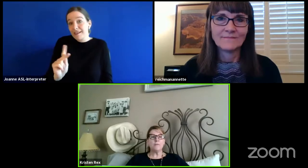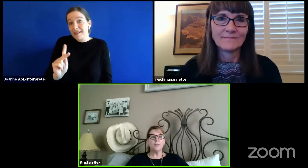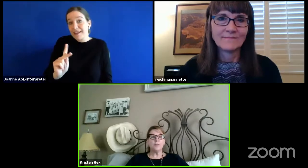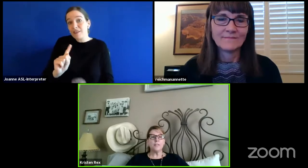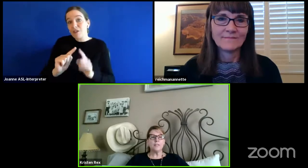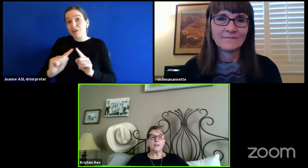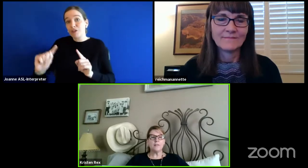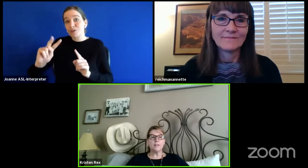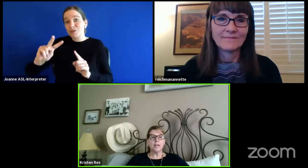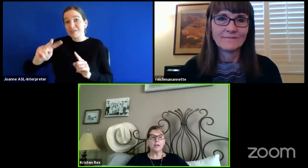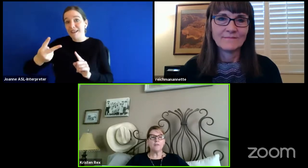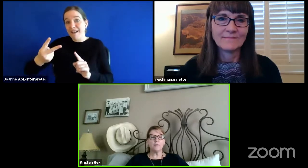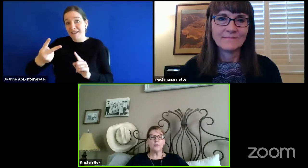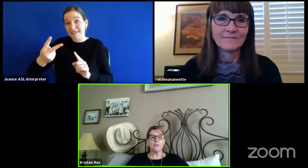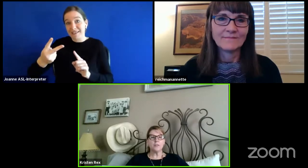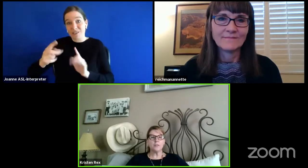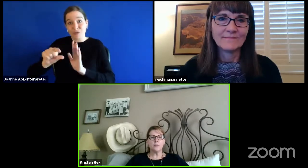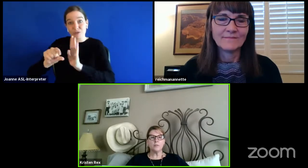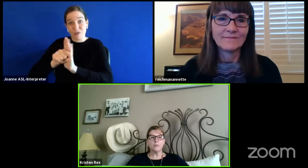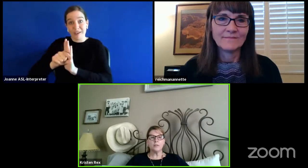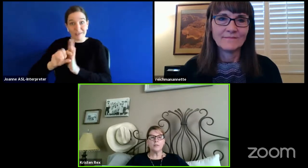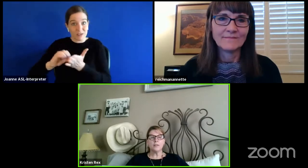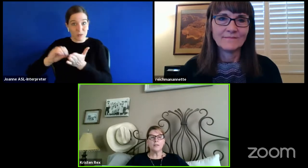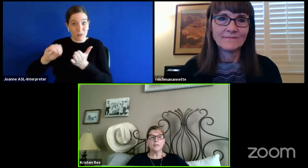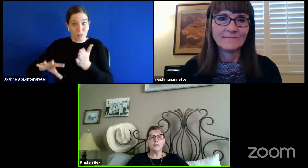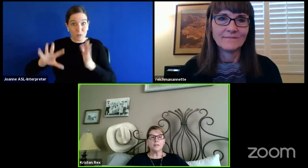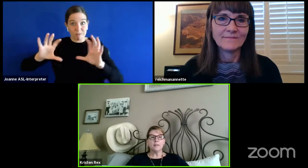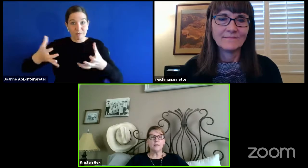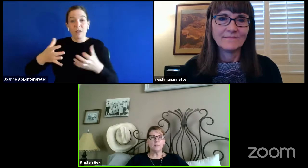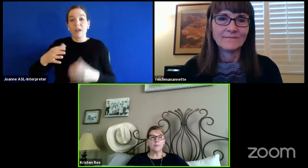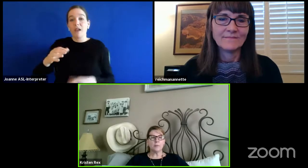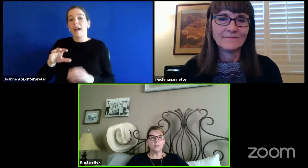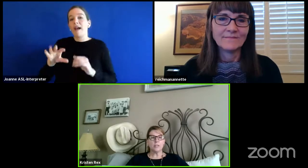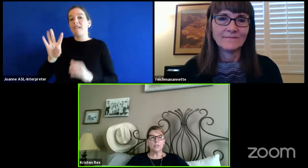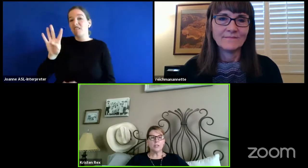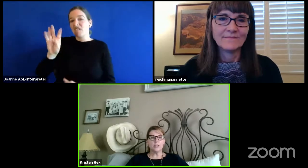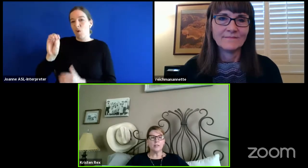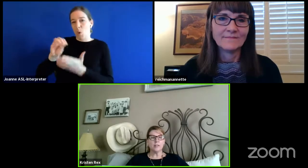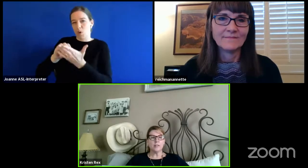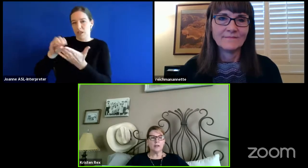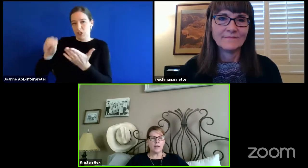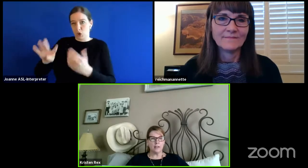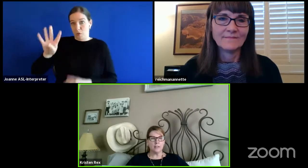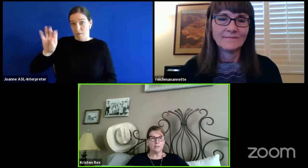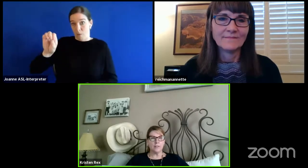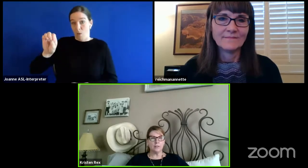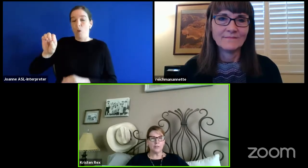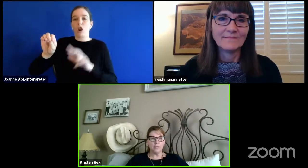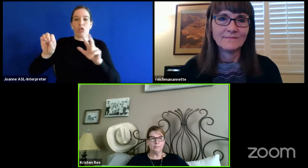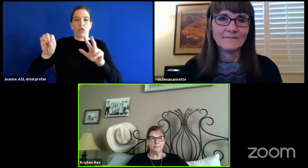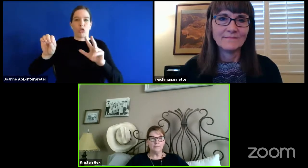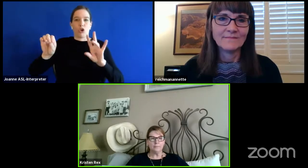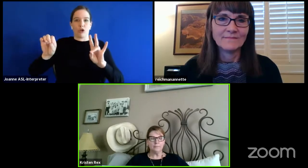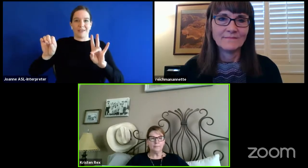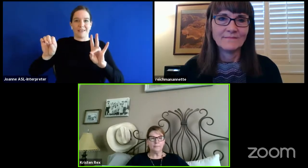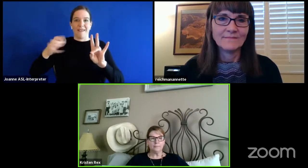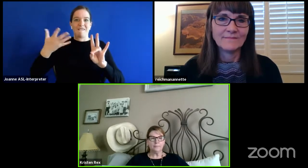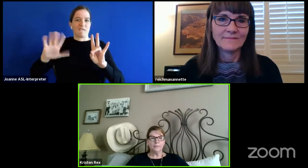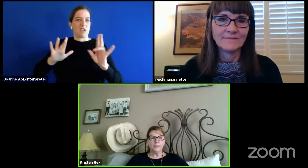we have 37 out of 40 students that have been reached and are actively learning.